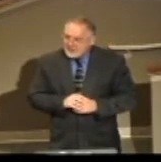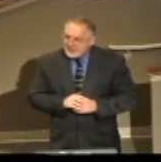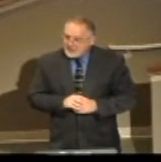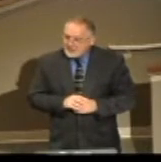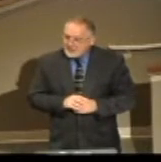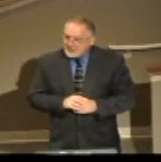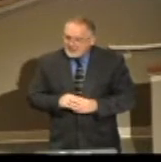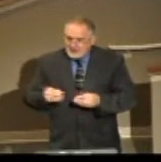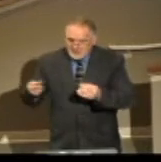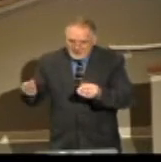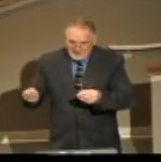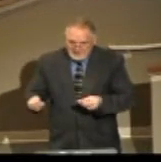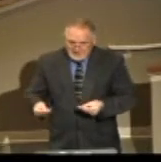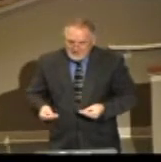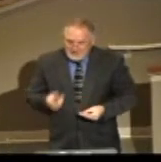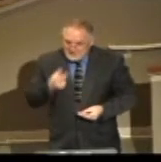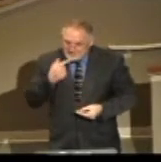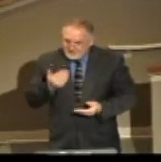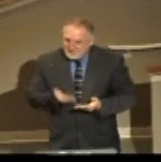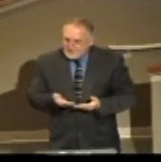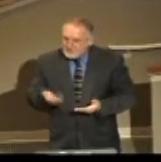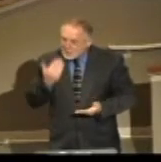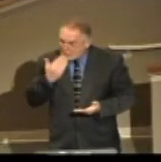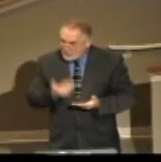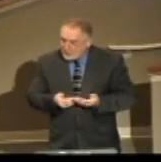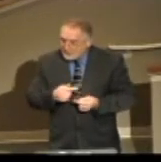greatest compliments that she could ever say about this church.